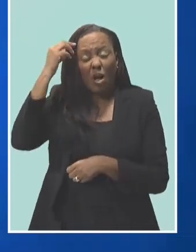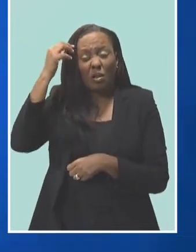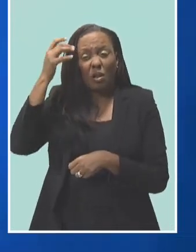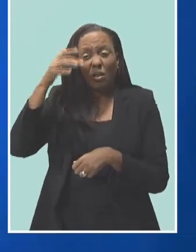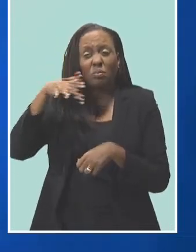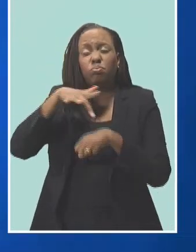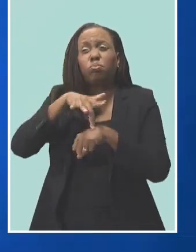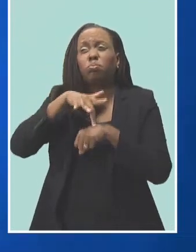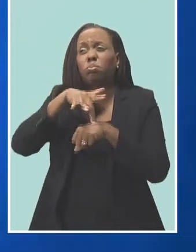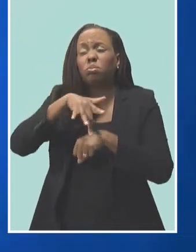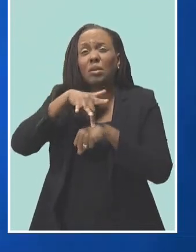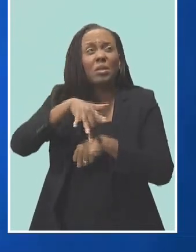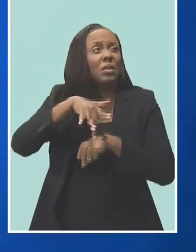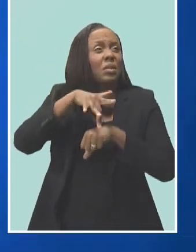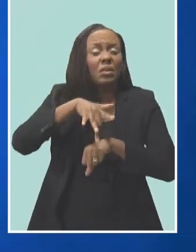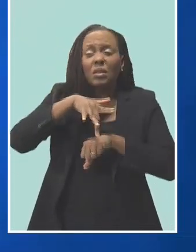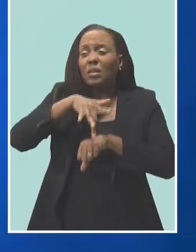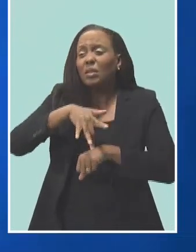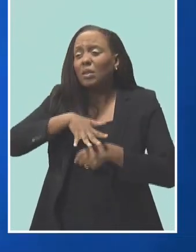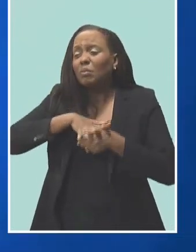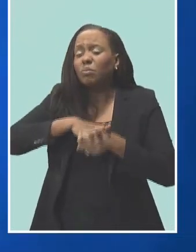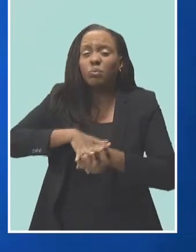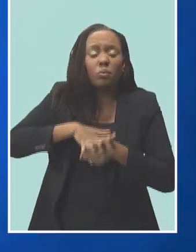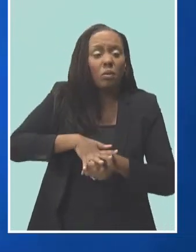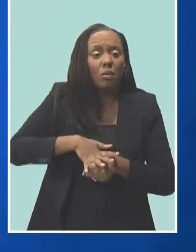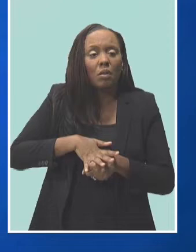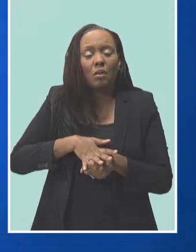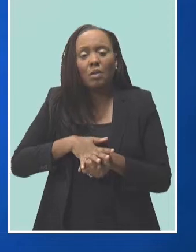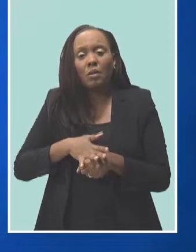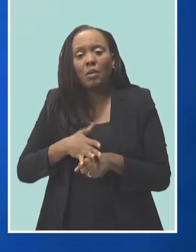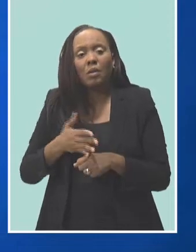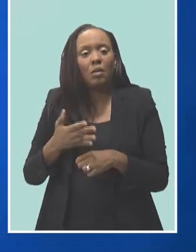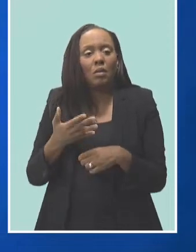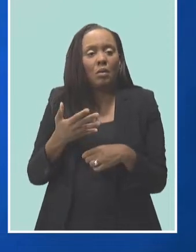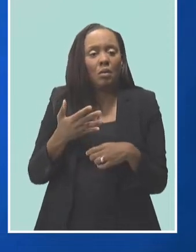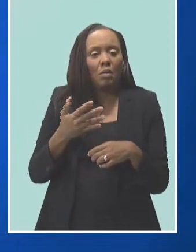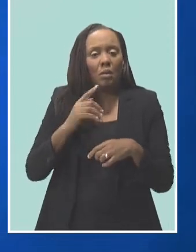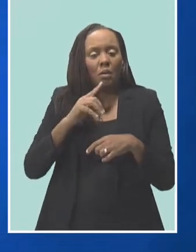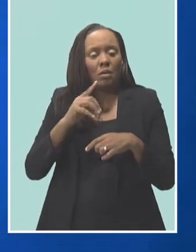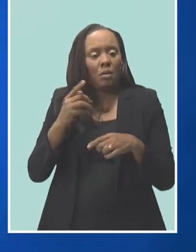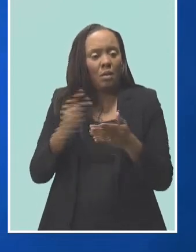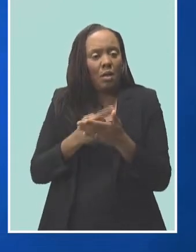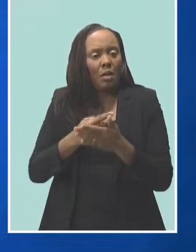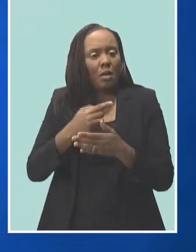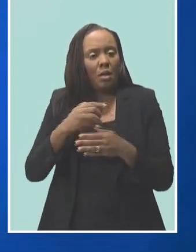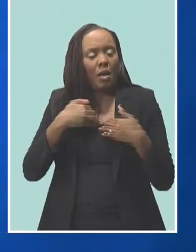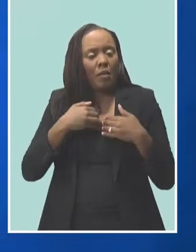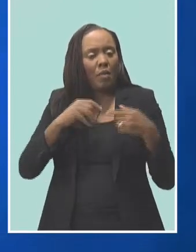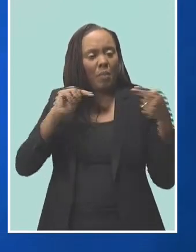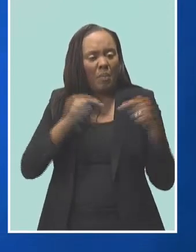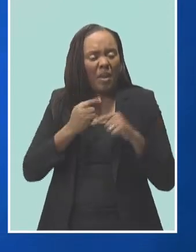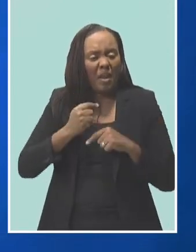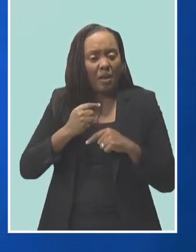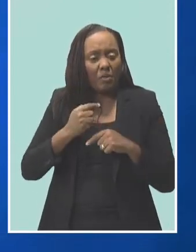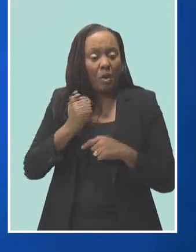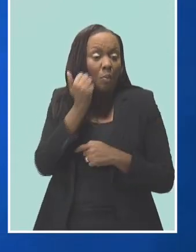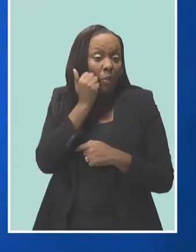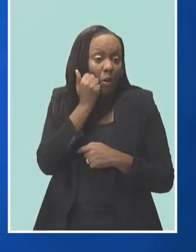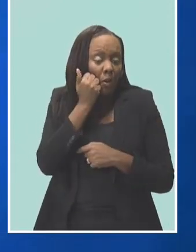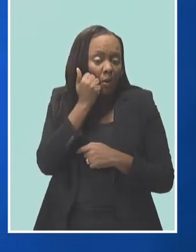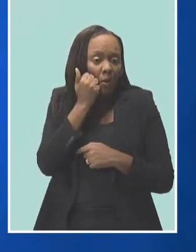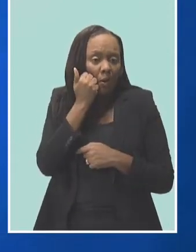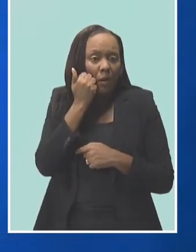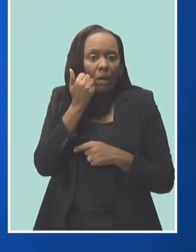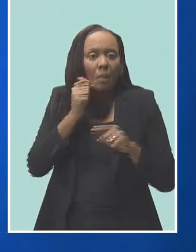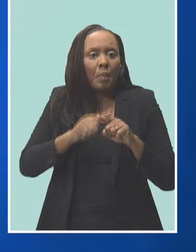react different. So obviously, pain that you would have gotten only when your menstruation starts, you have period all